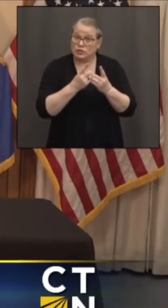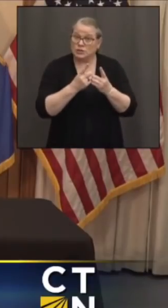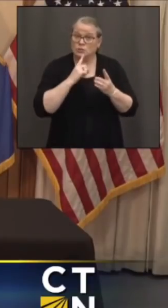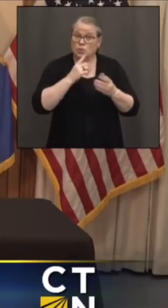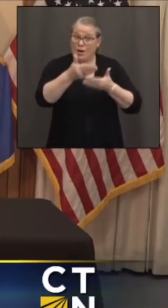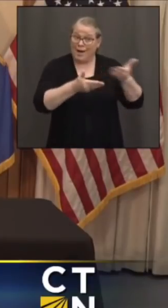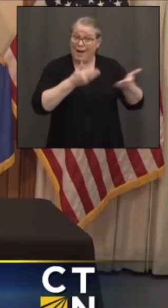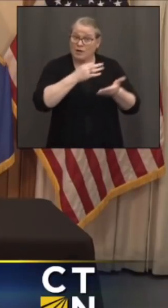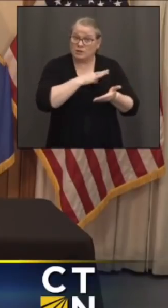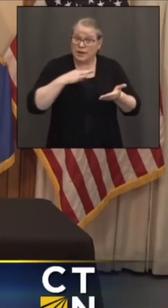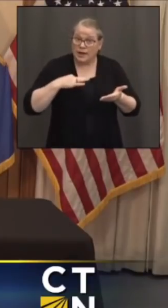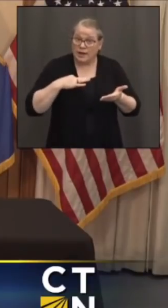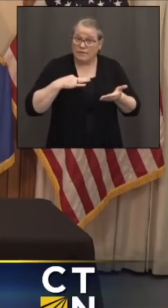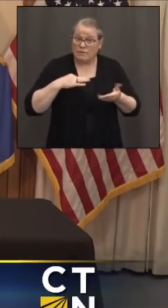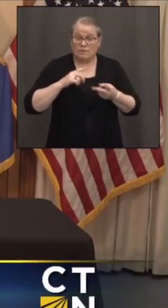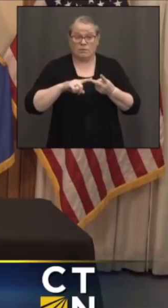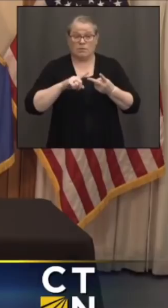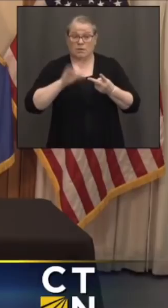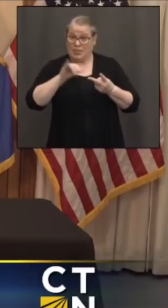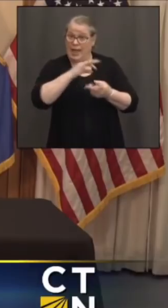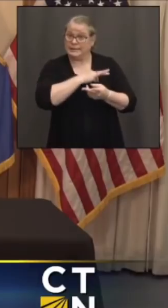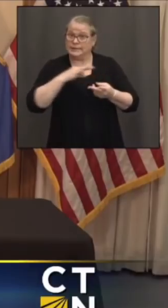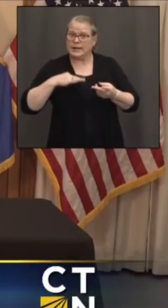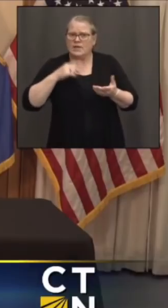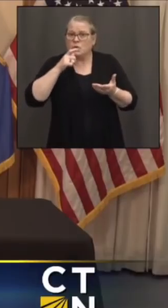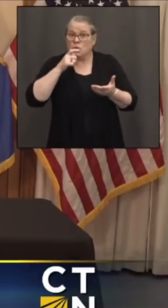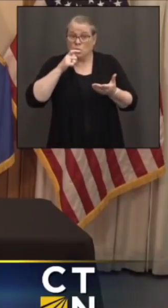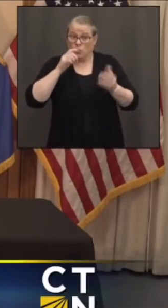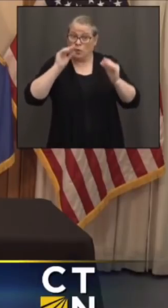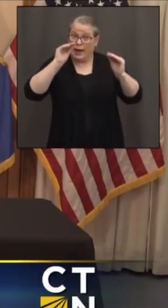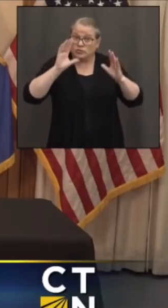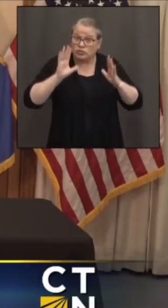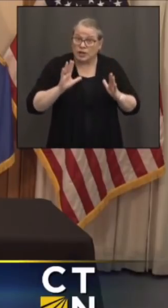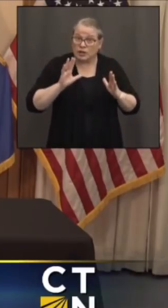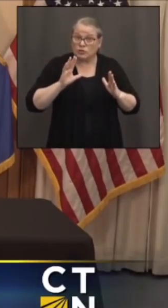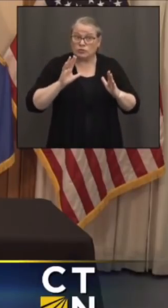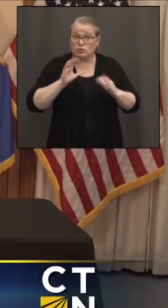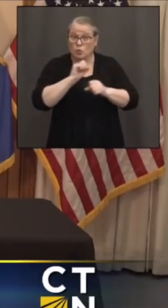Will the staff include educators working for school districts?